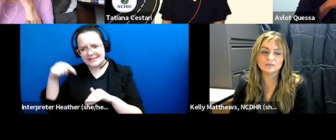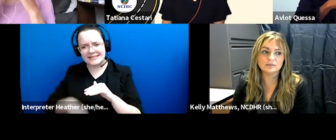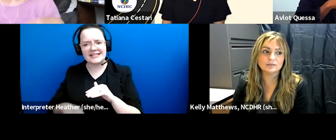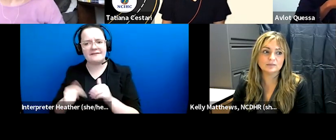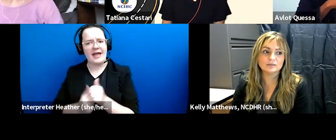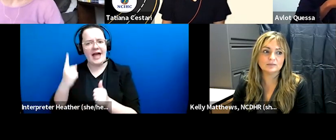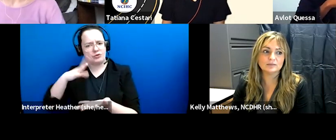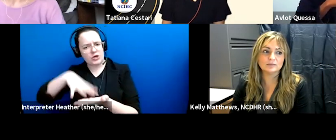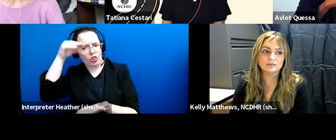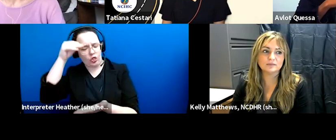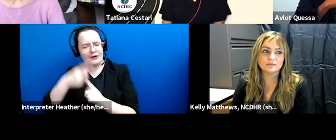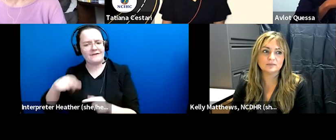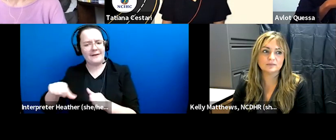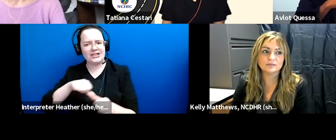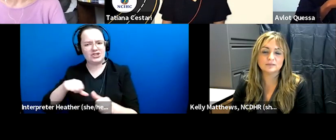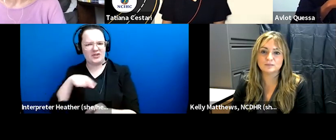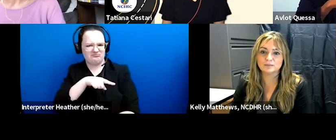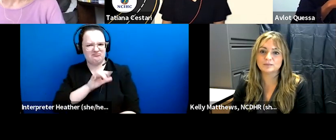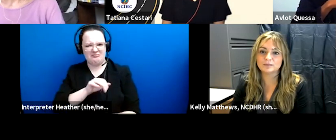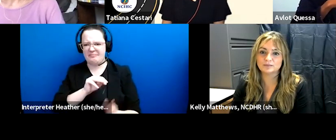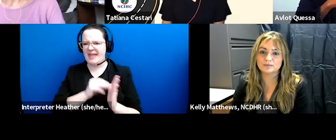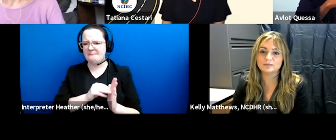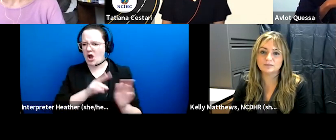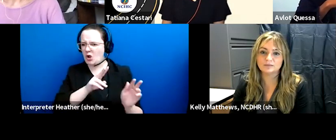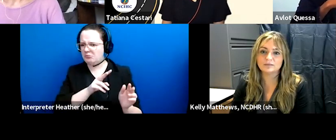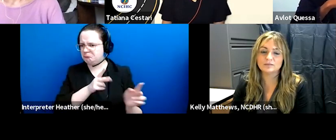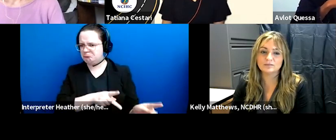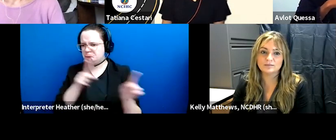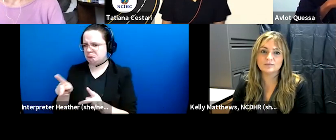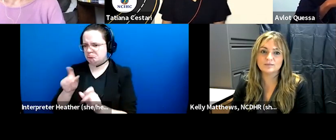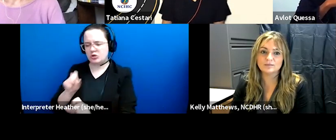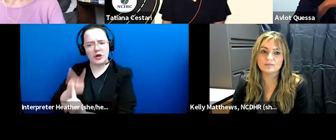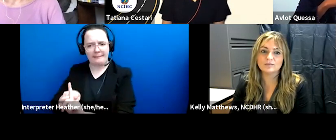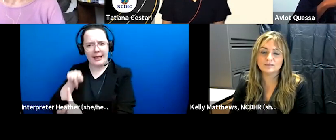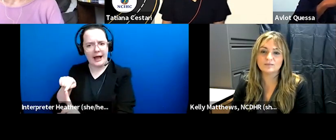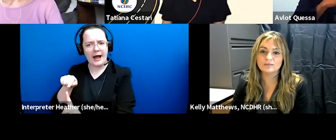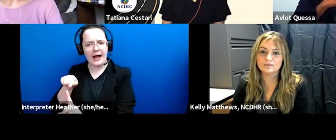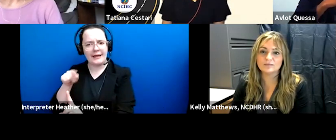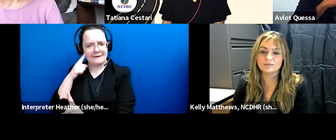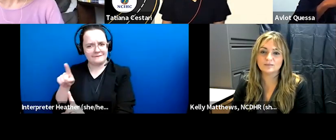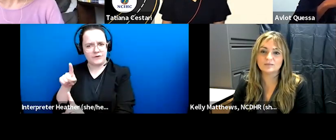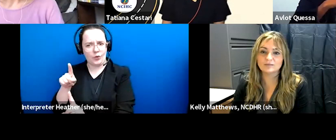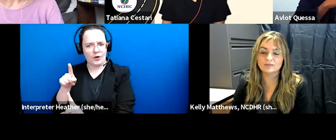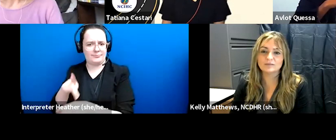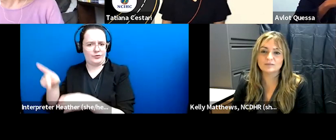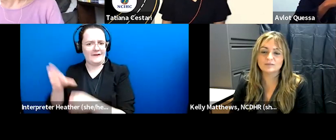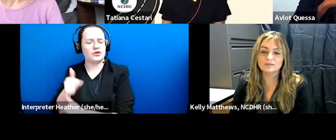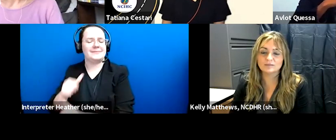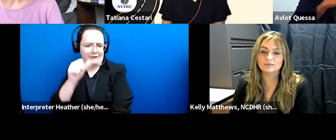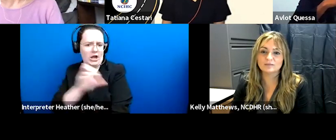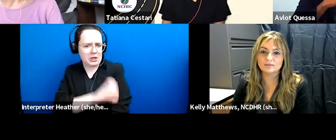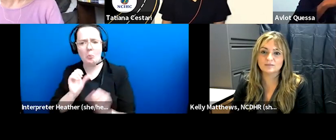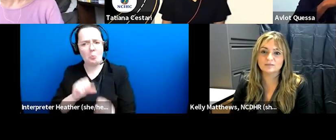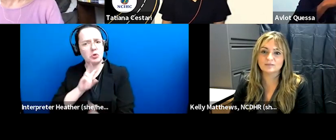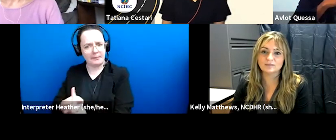each other and the same model could be used um for non-clinical professionals and i think